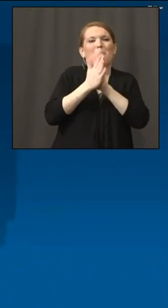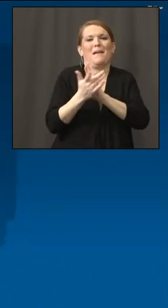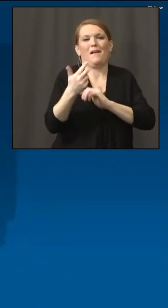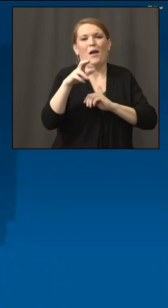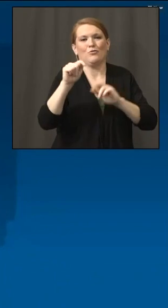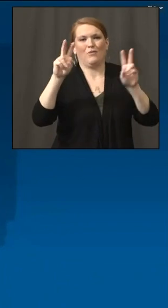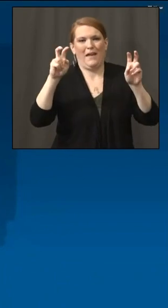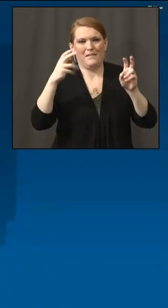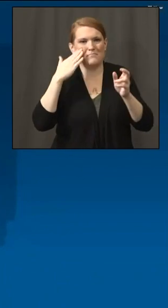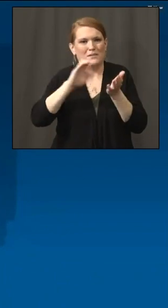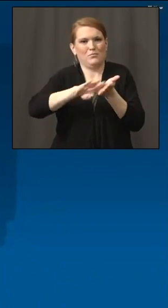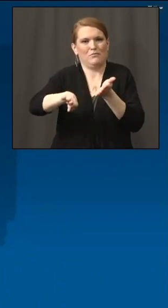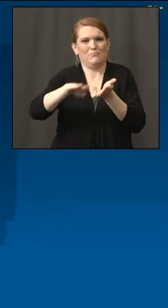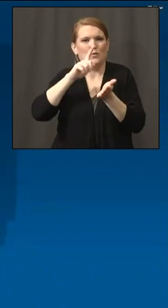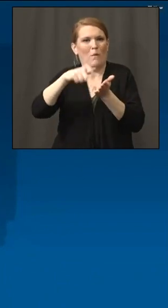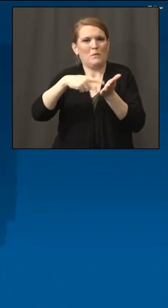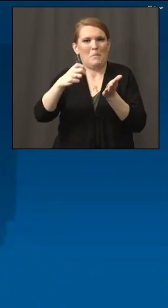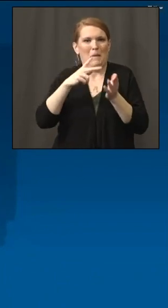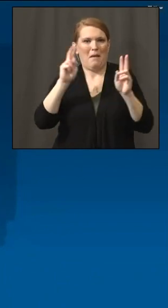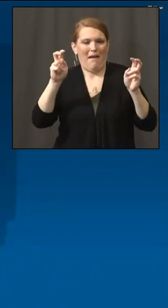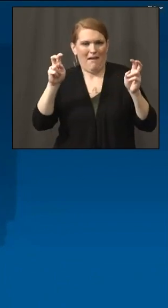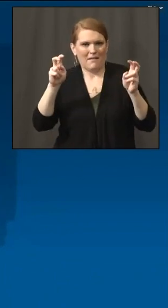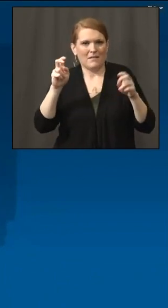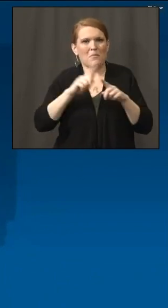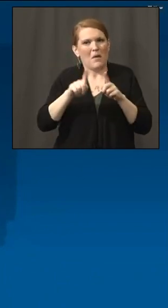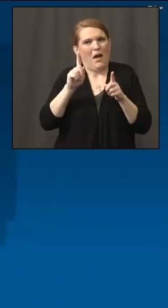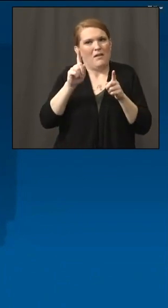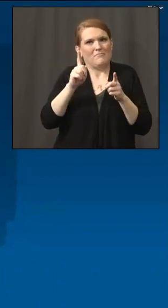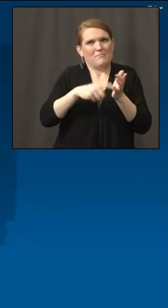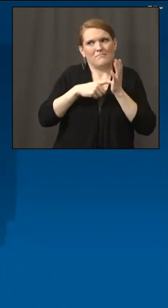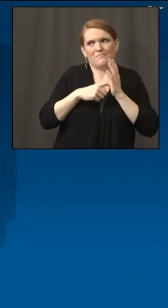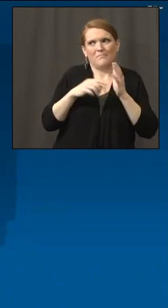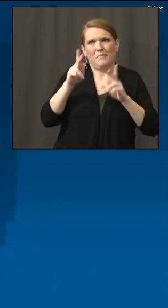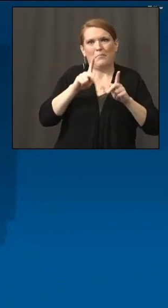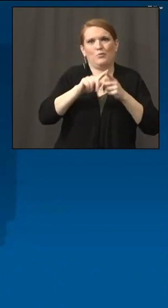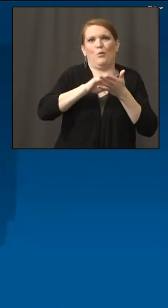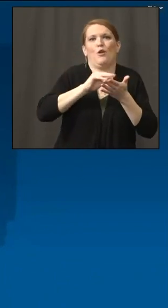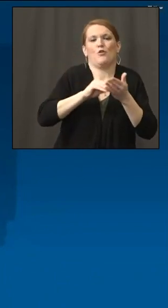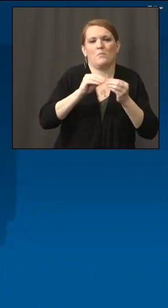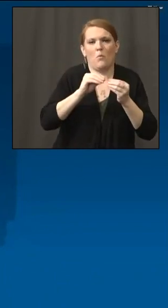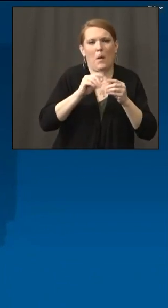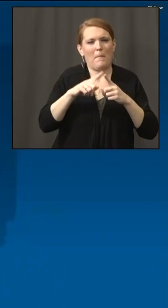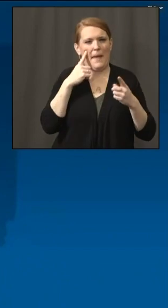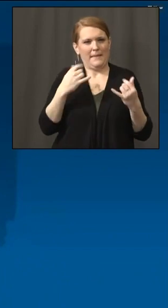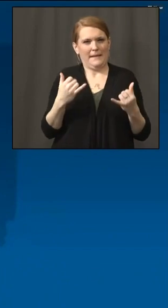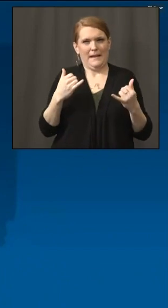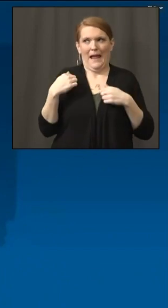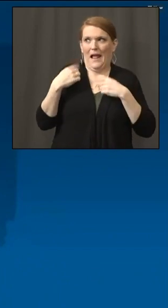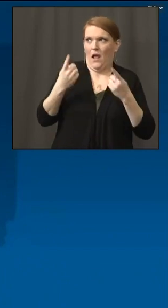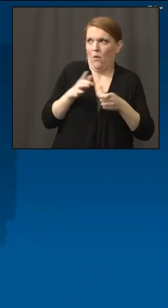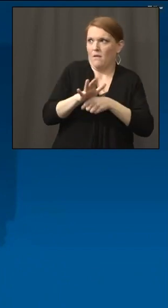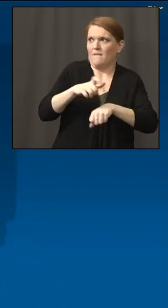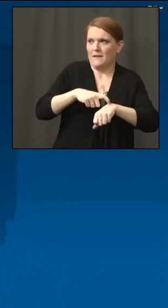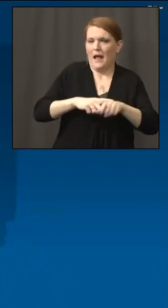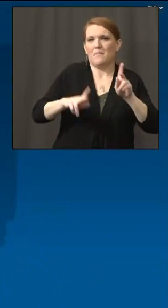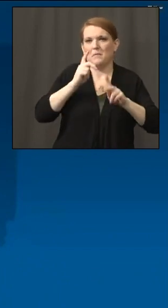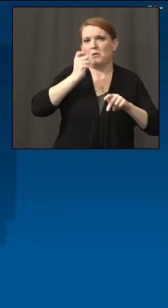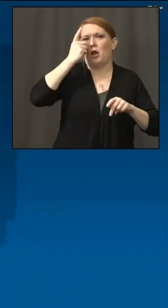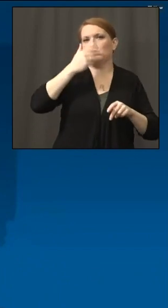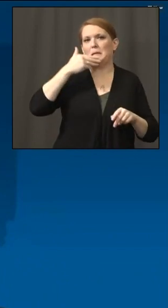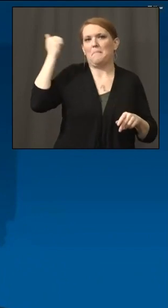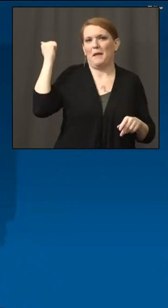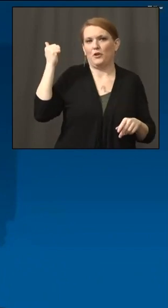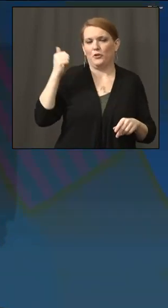just a lot of education that has gone on to this. And I think people have a better grasp of what they're signing on to. Hey, Sue. Thank you.